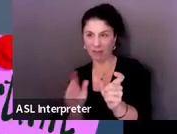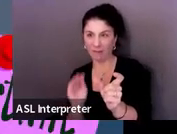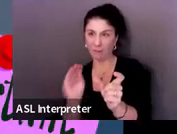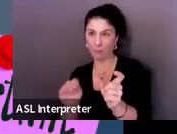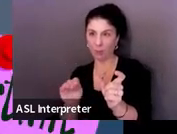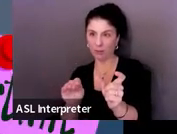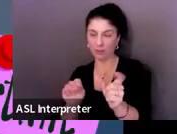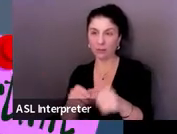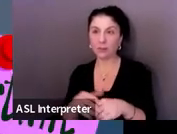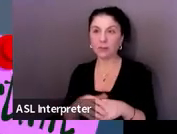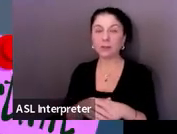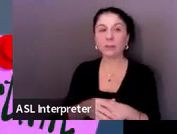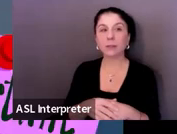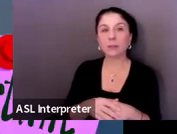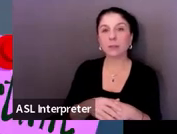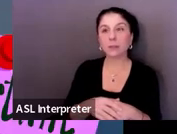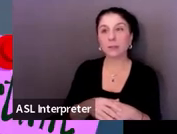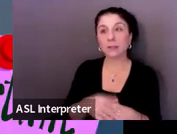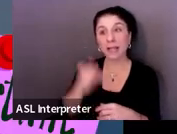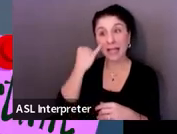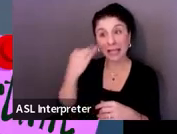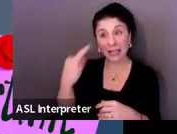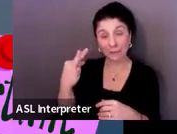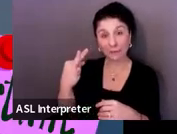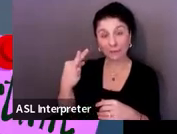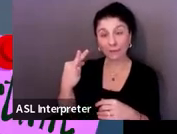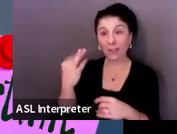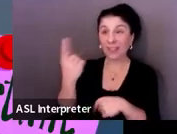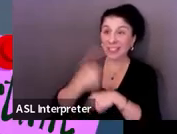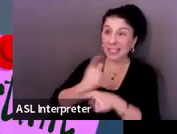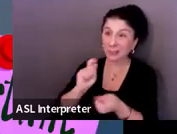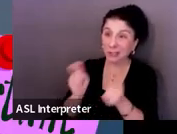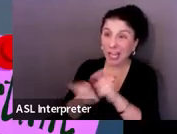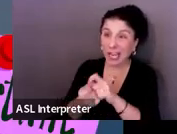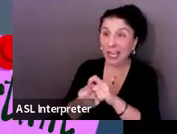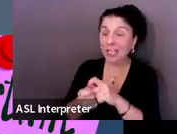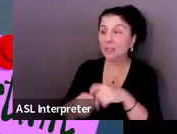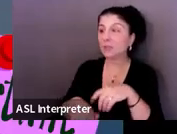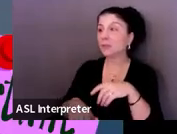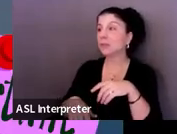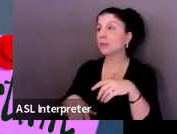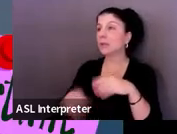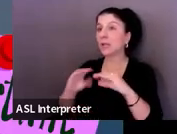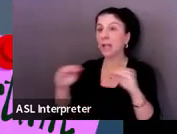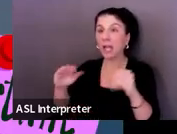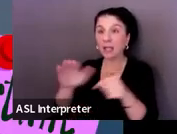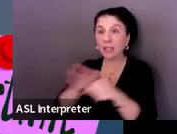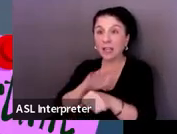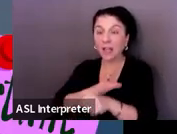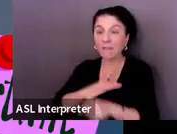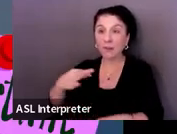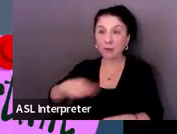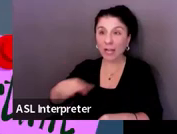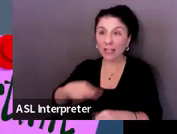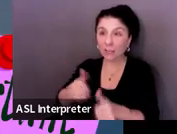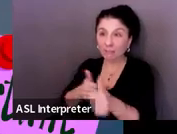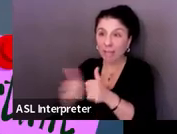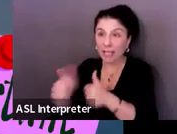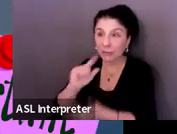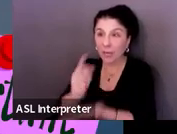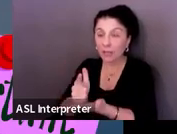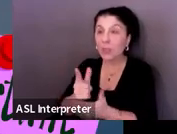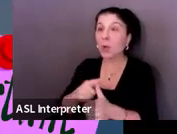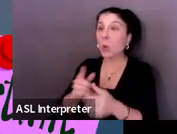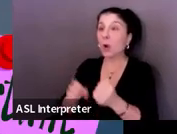of course, if that date changes for whatever reason, if they are credit deficient or if there's planning beyond the four years, you can